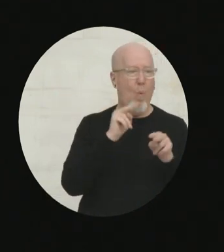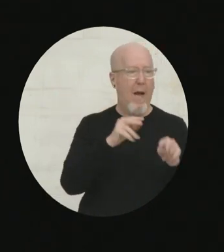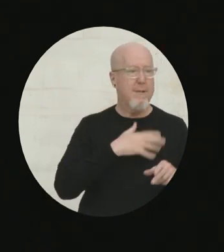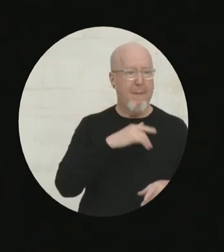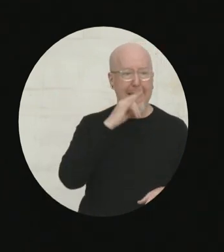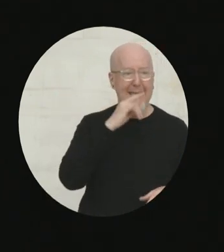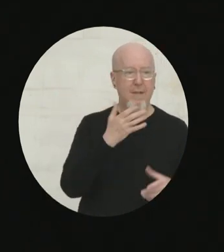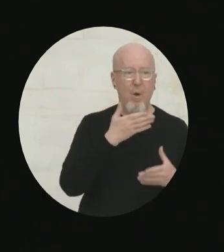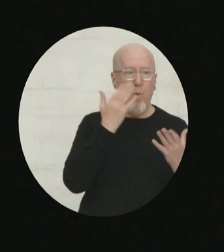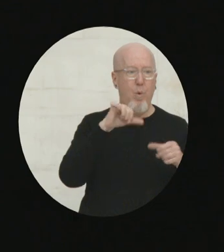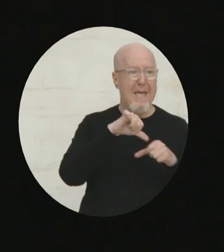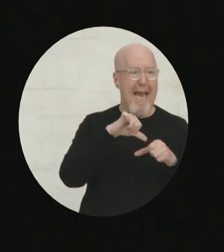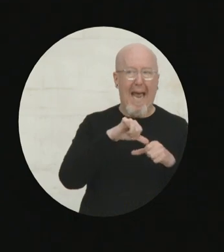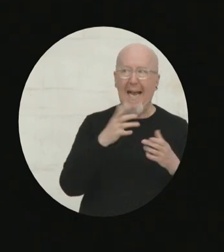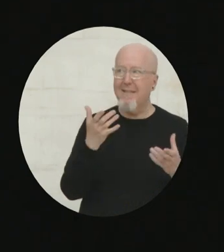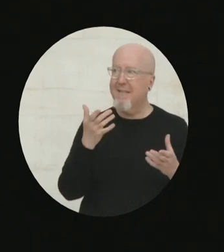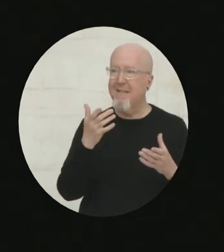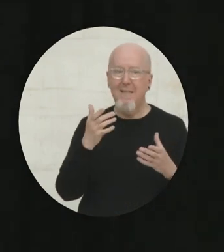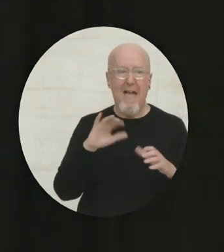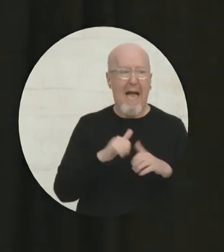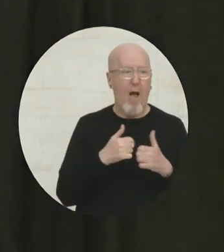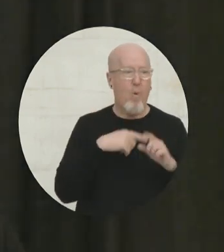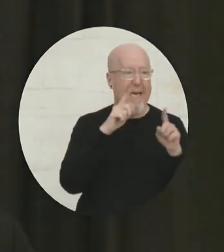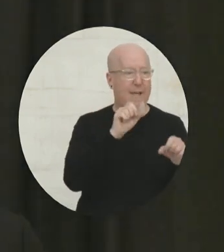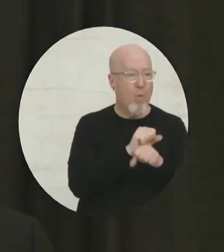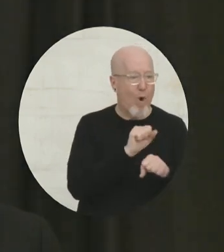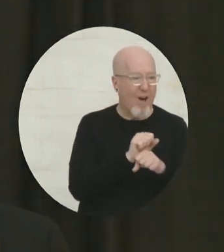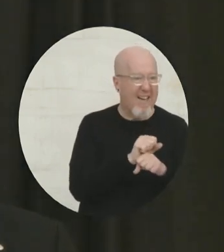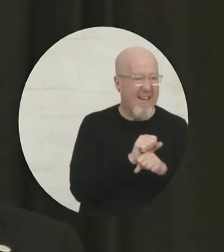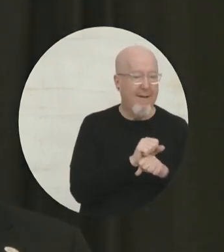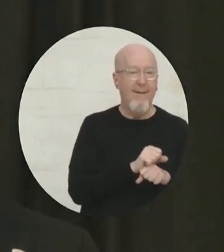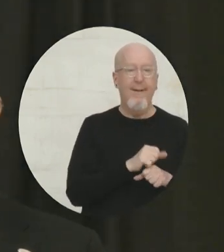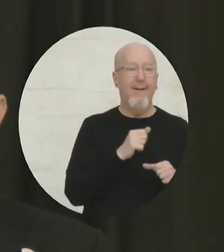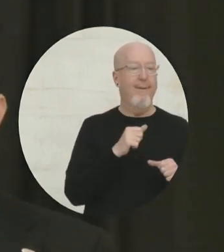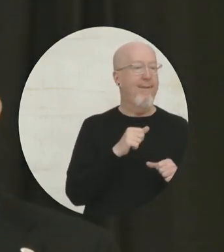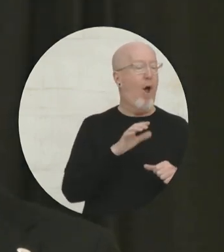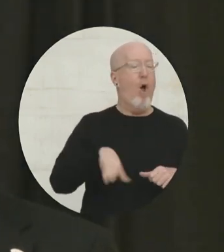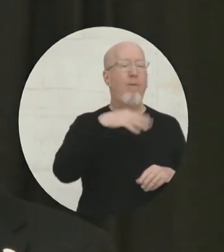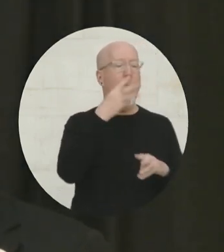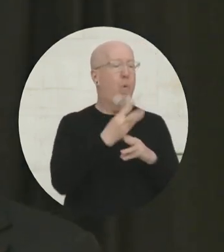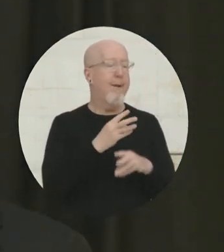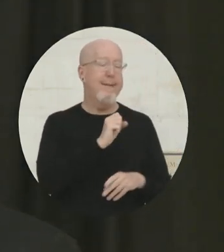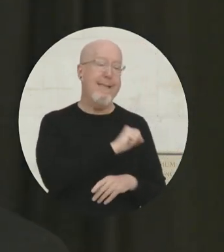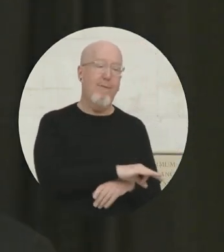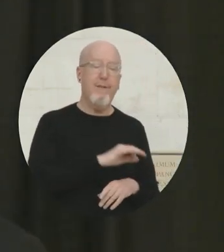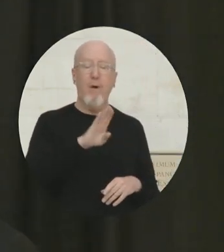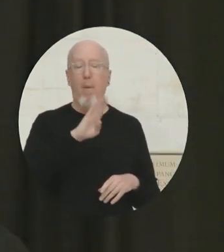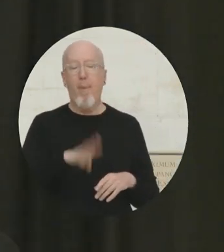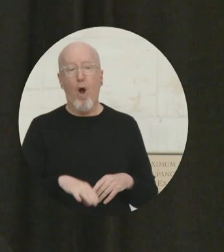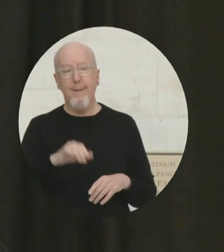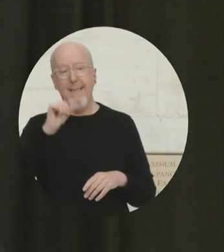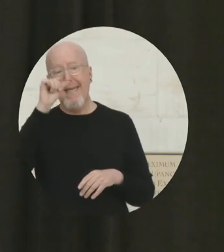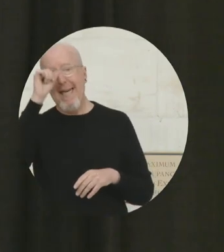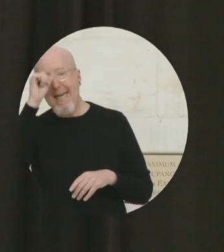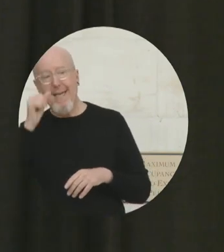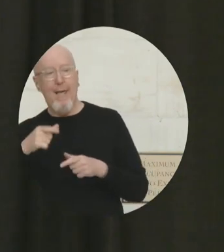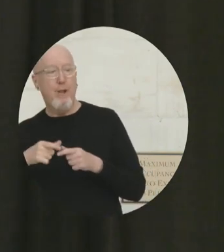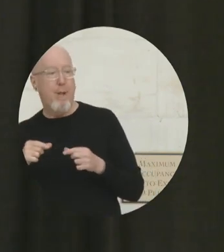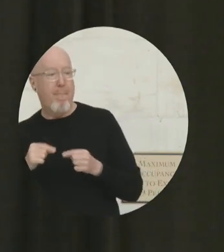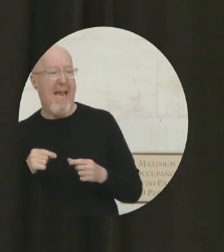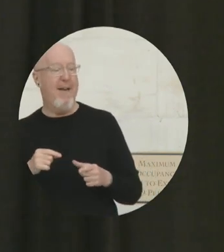gasoline nearby, how do I get to work? And we see around the world, whether in San Francisco, in Boston, in India, or in Japan,